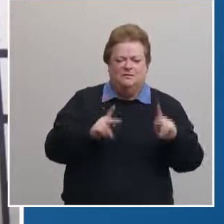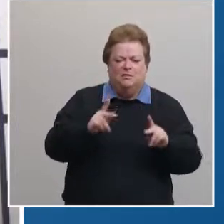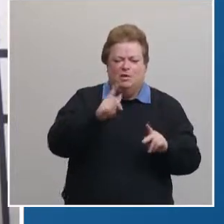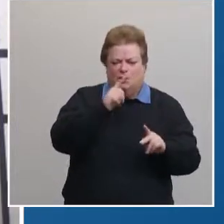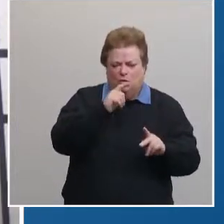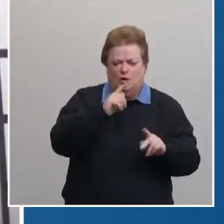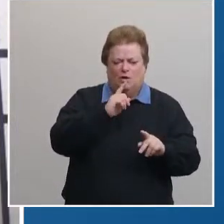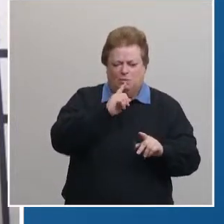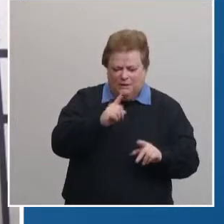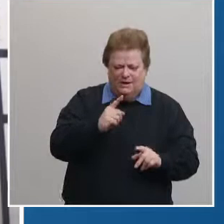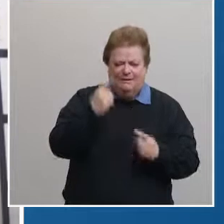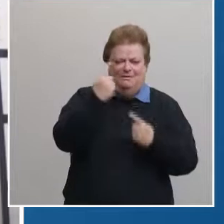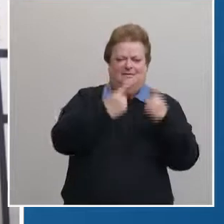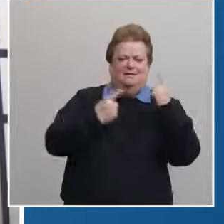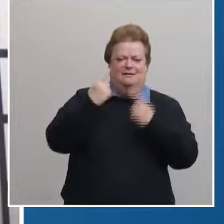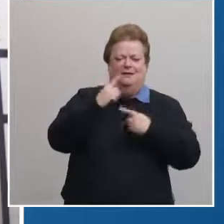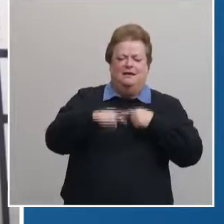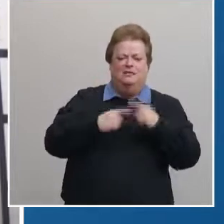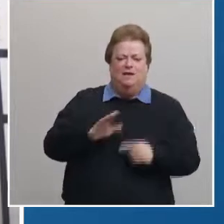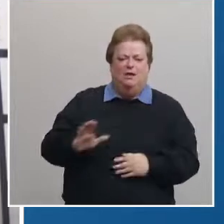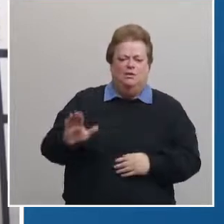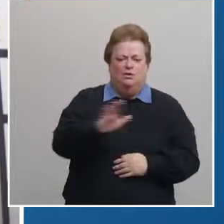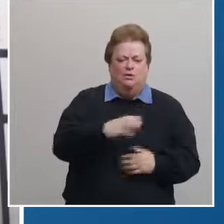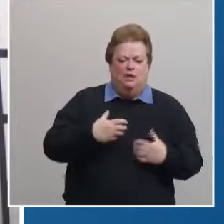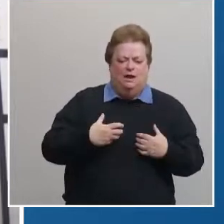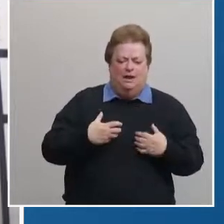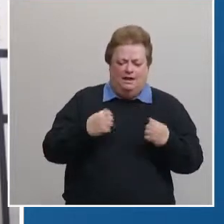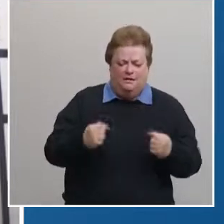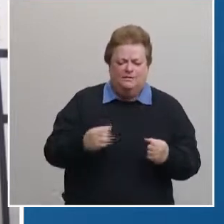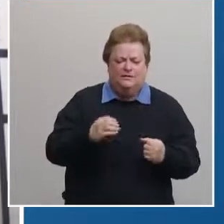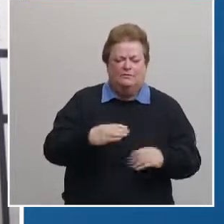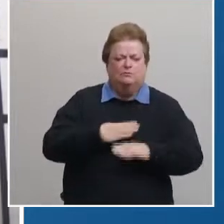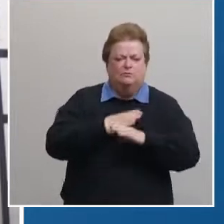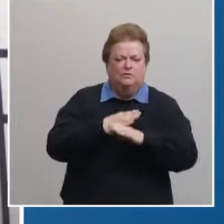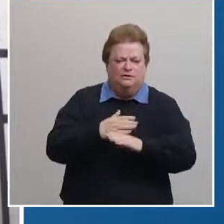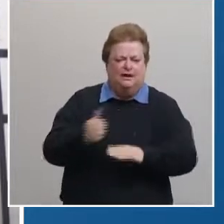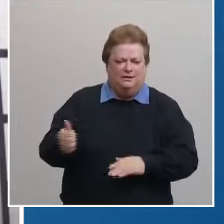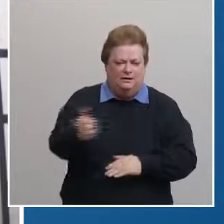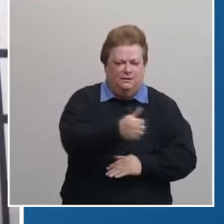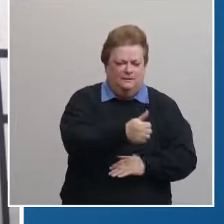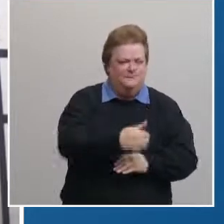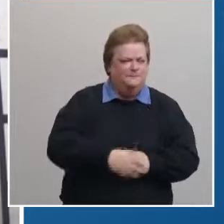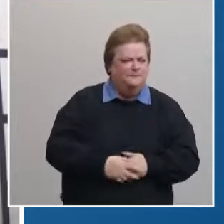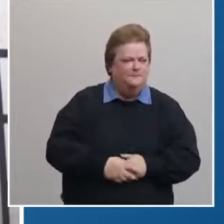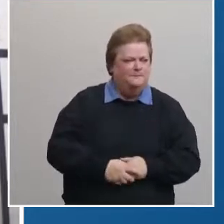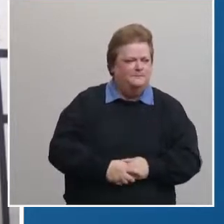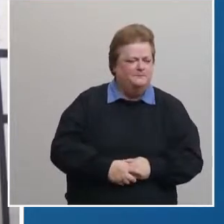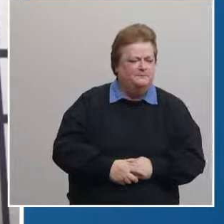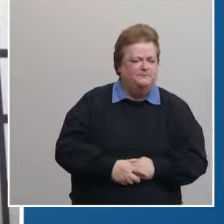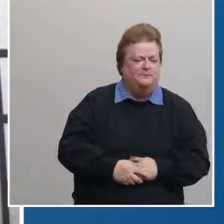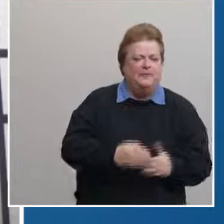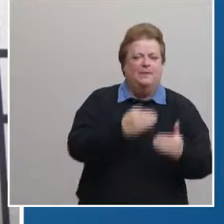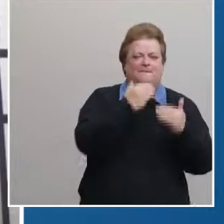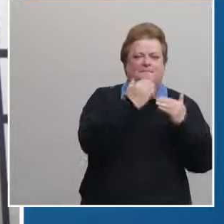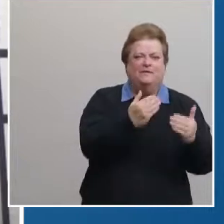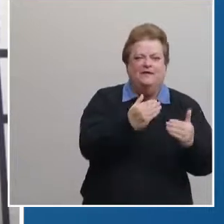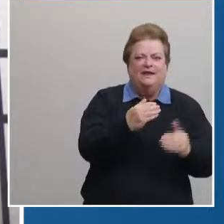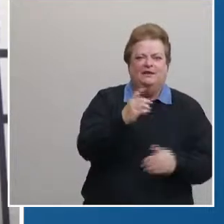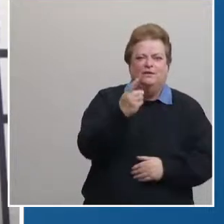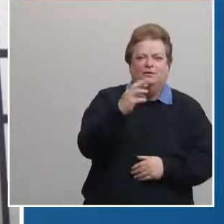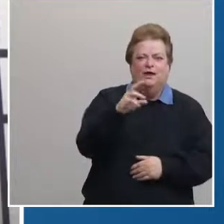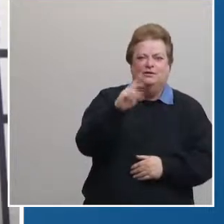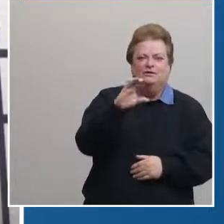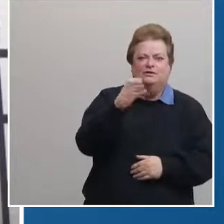your health into account and looking to protect you the best absolutely can thank you dr